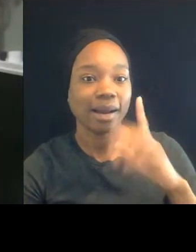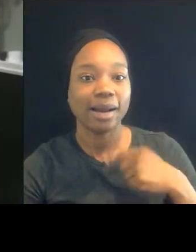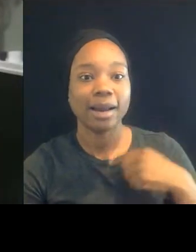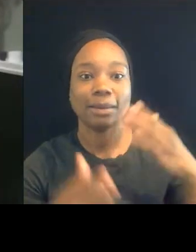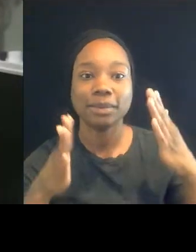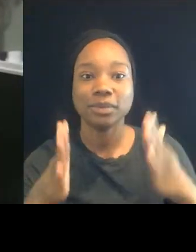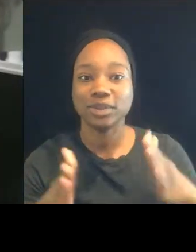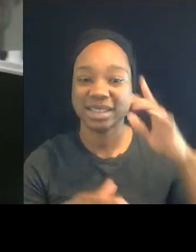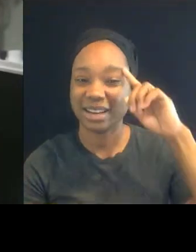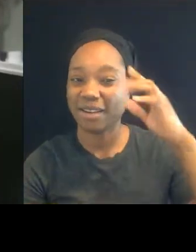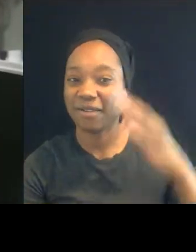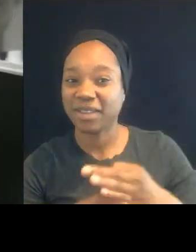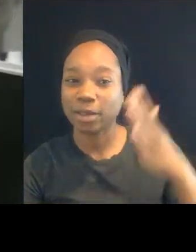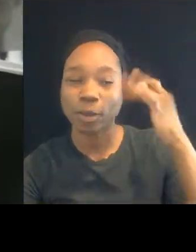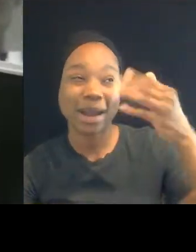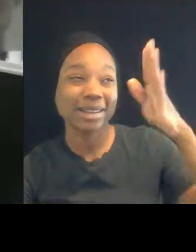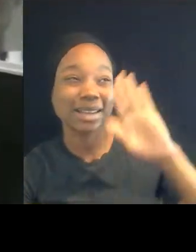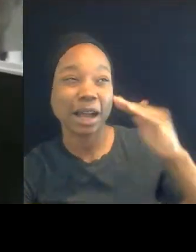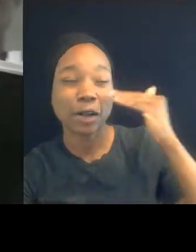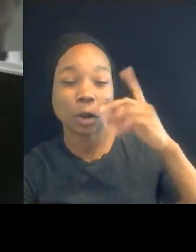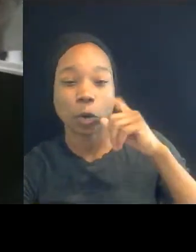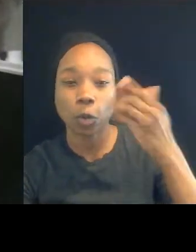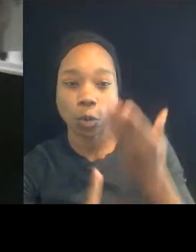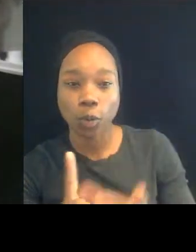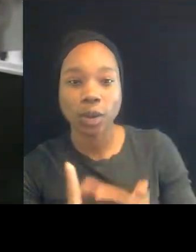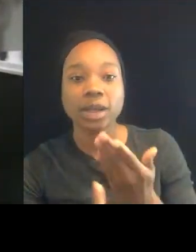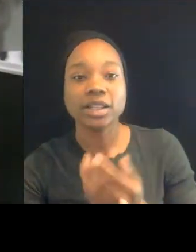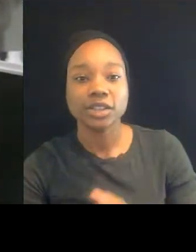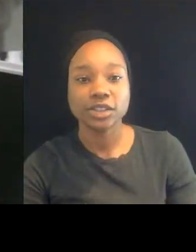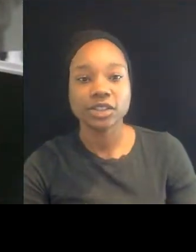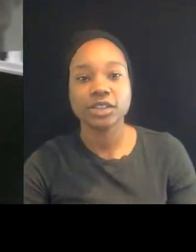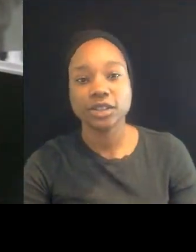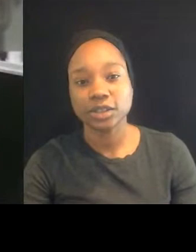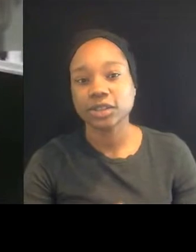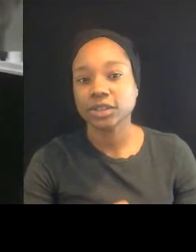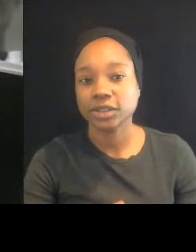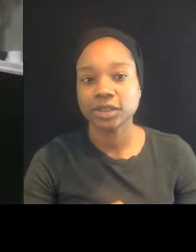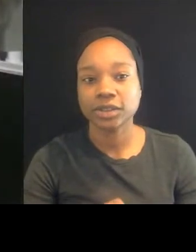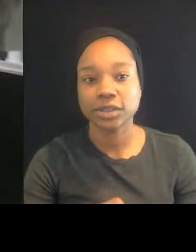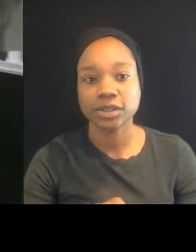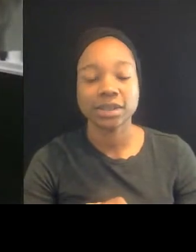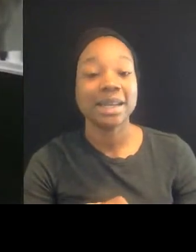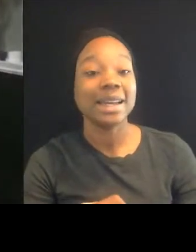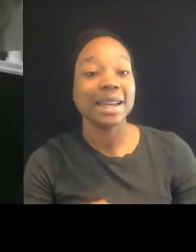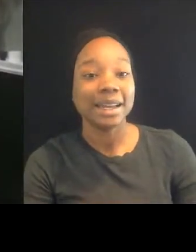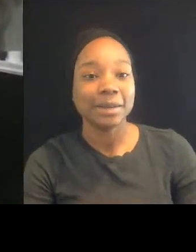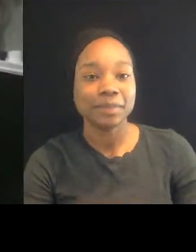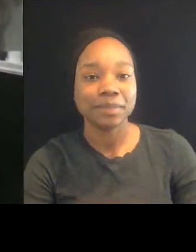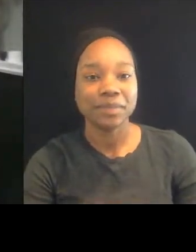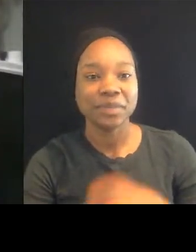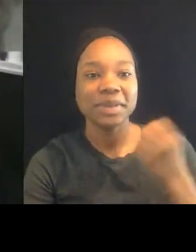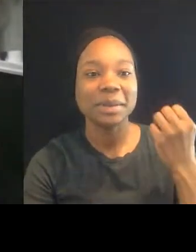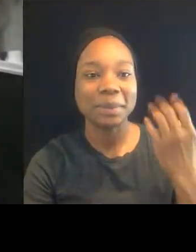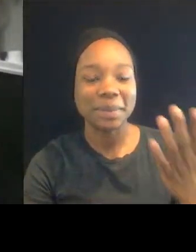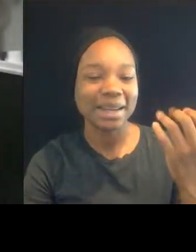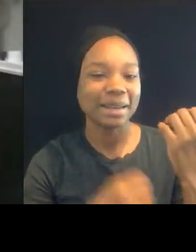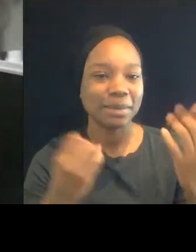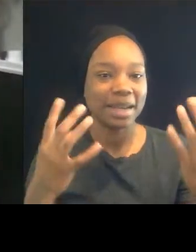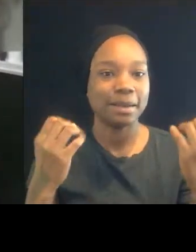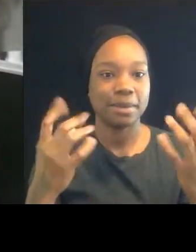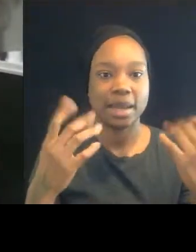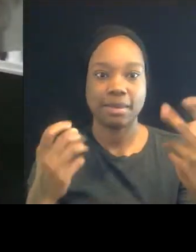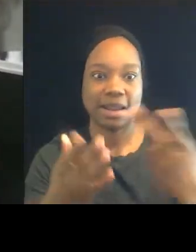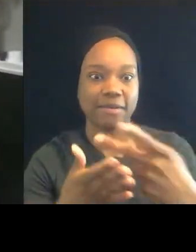but that we didn't. And all of the many failures that led up to that point, and these people were from ages seven